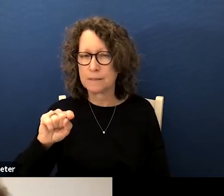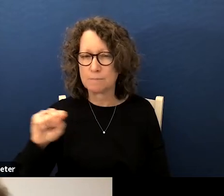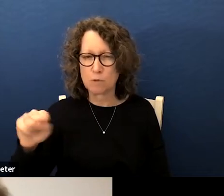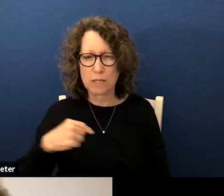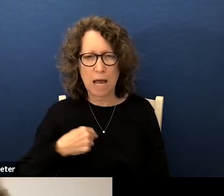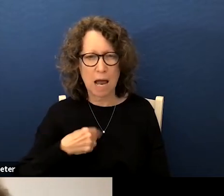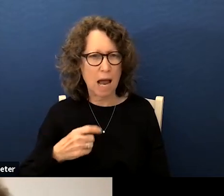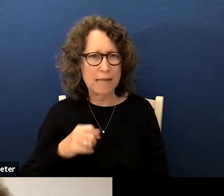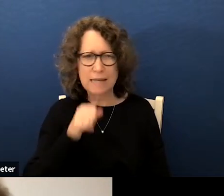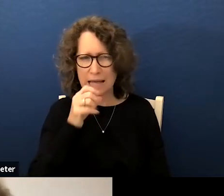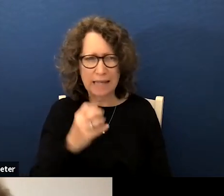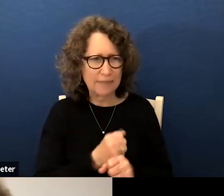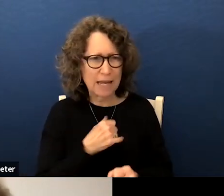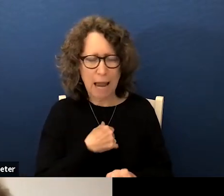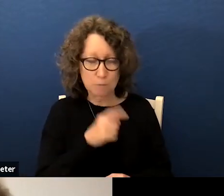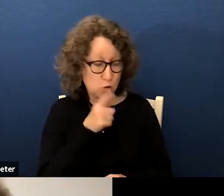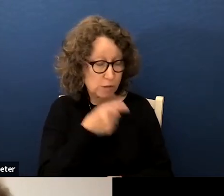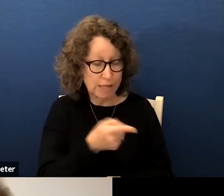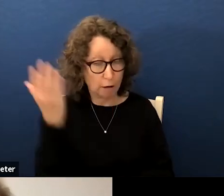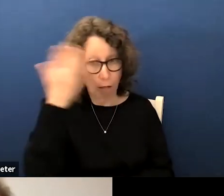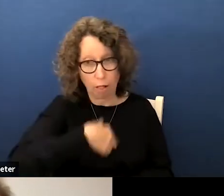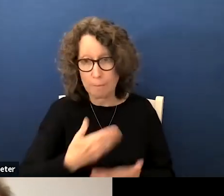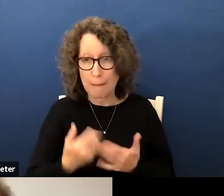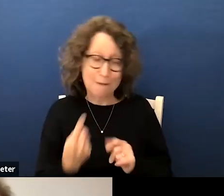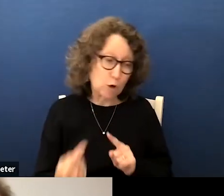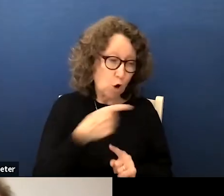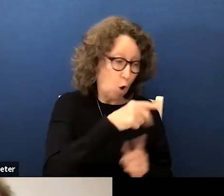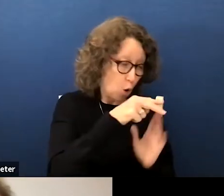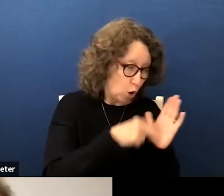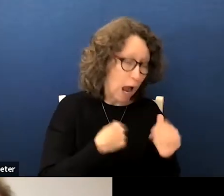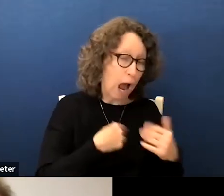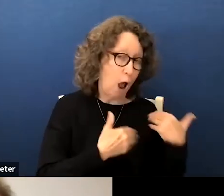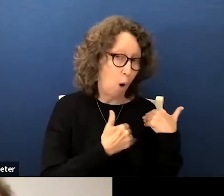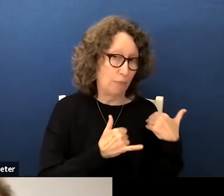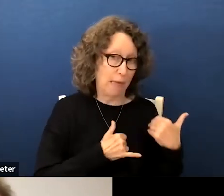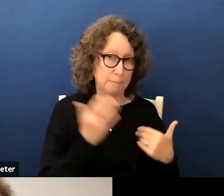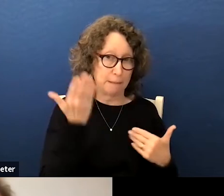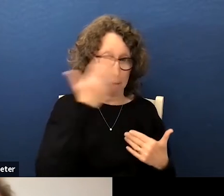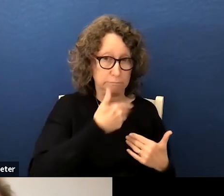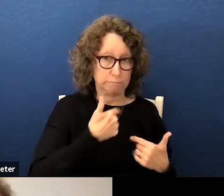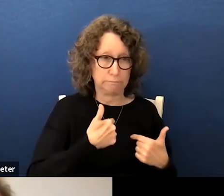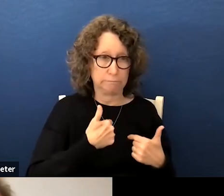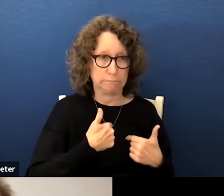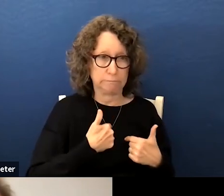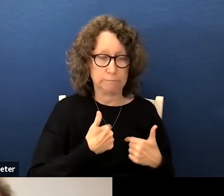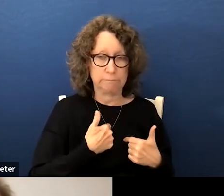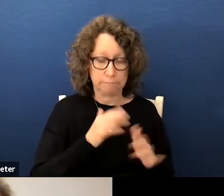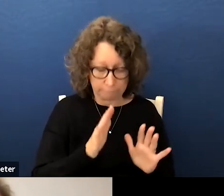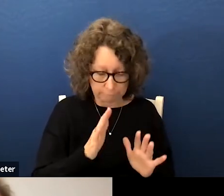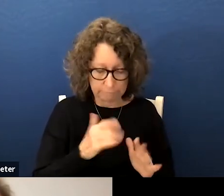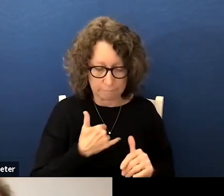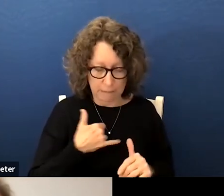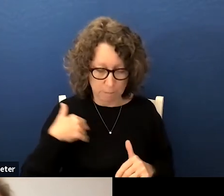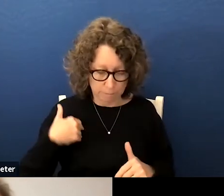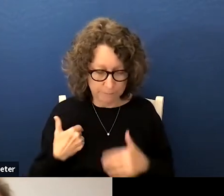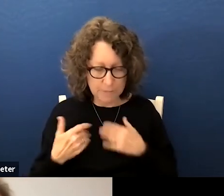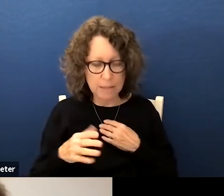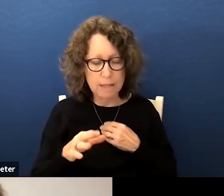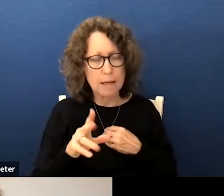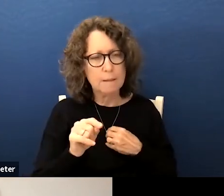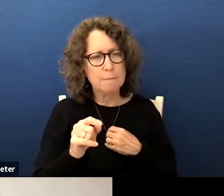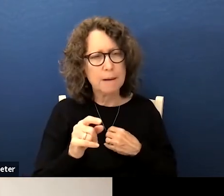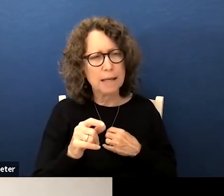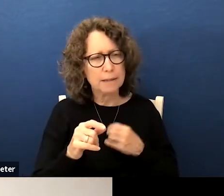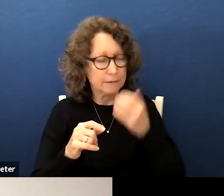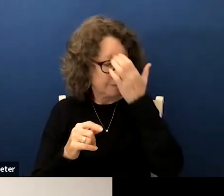because i didn't get those in i'm sure it was there because i probably go back and look at the meetings i'm gonna own that part i will be the user area on that part i just i just